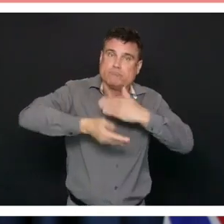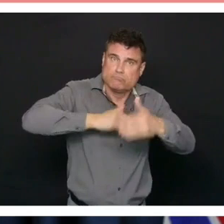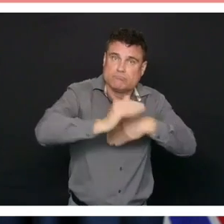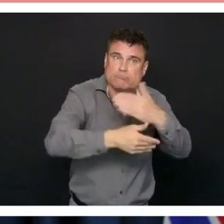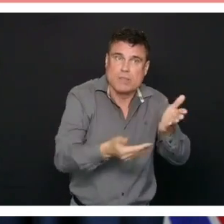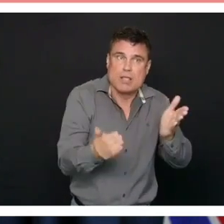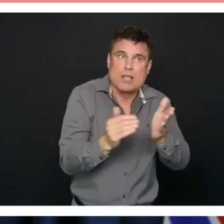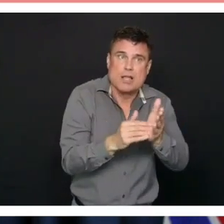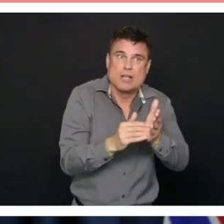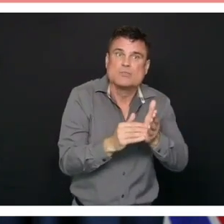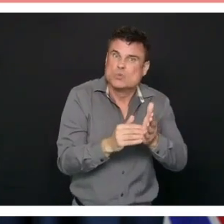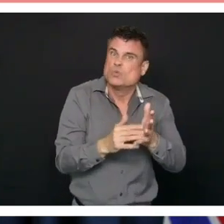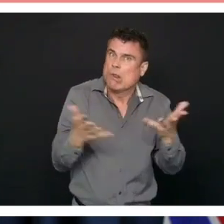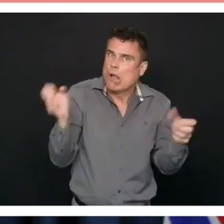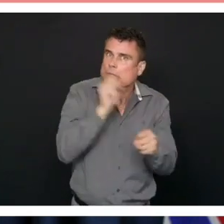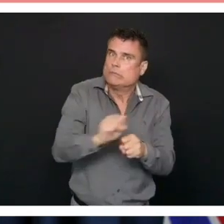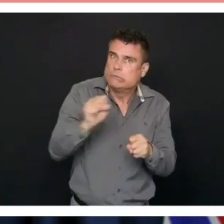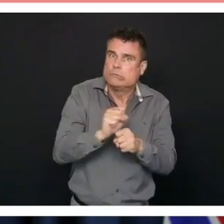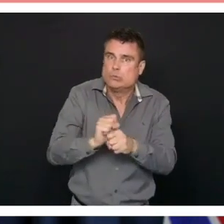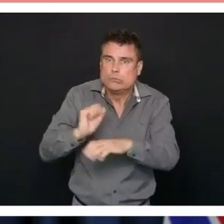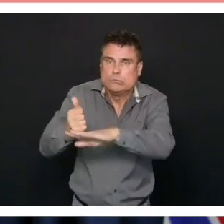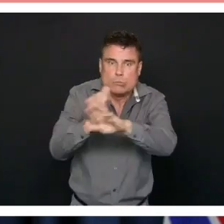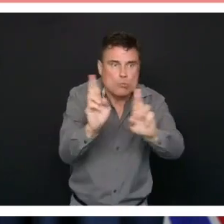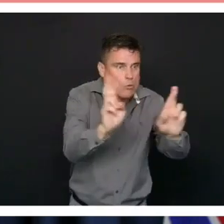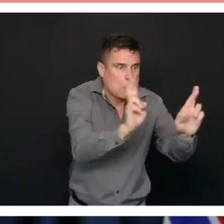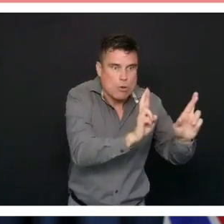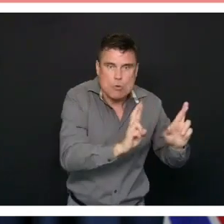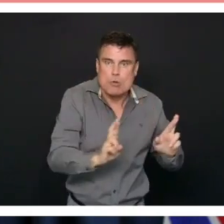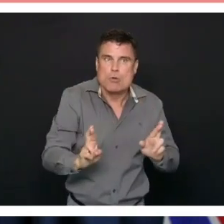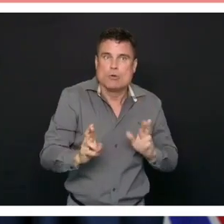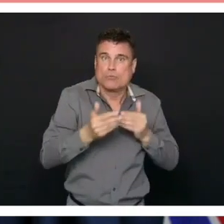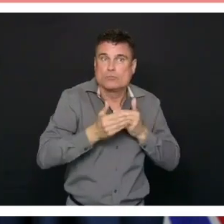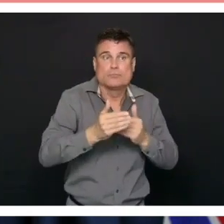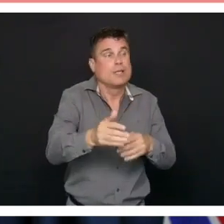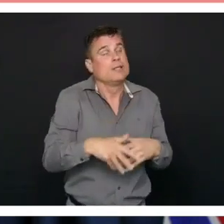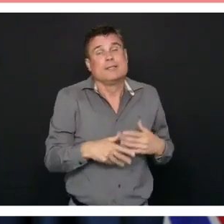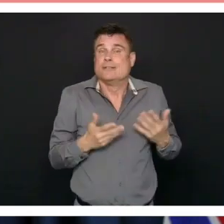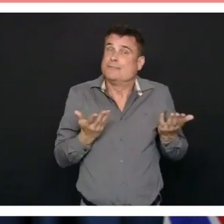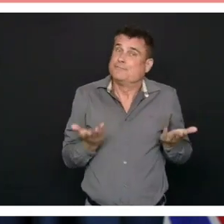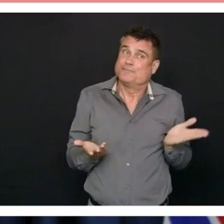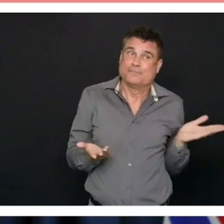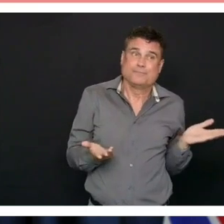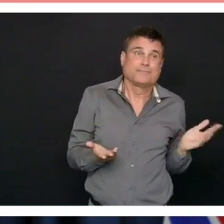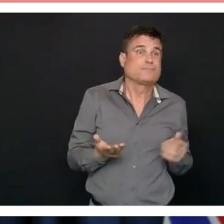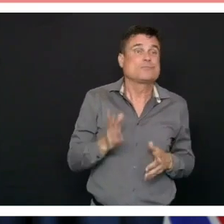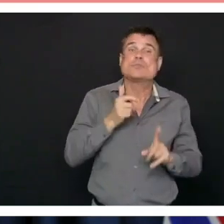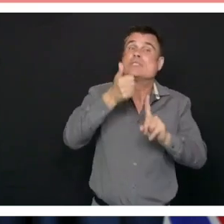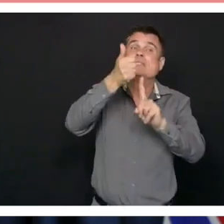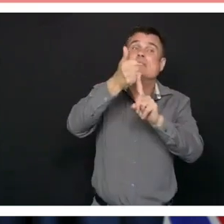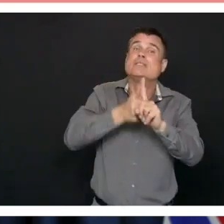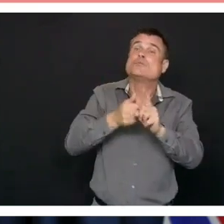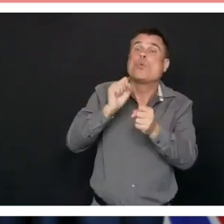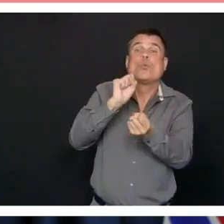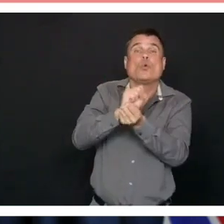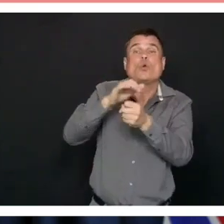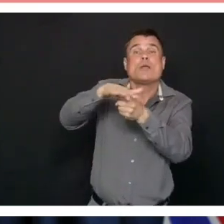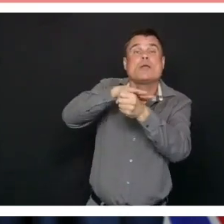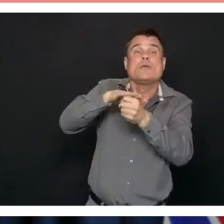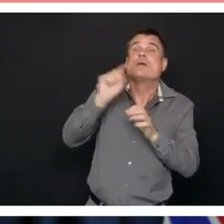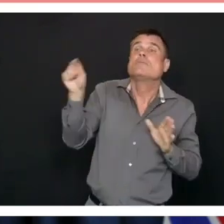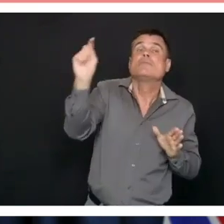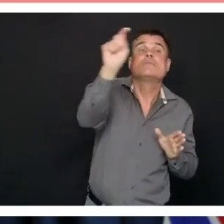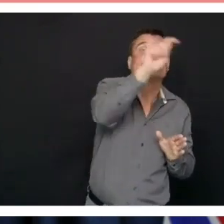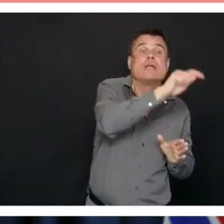think COVID-19 is affecting hospitals like every workplace in BC and so we're having to take steps to deal with what we call